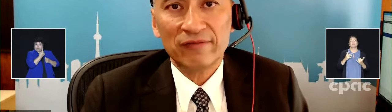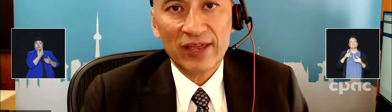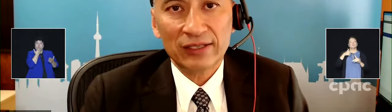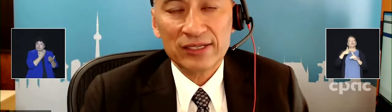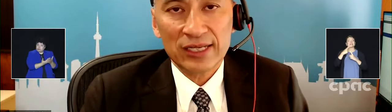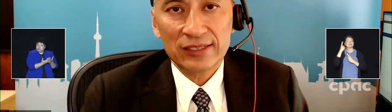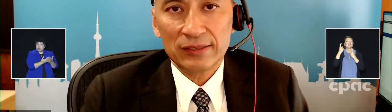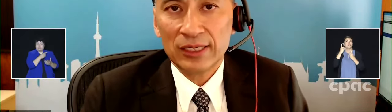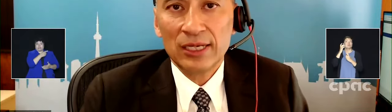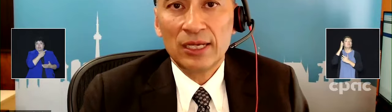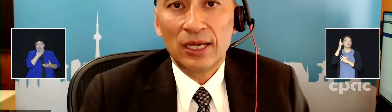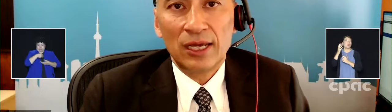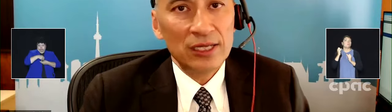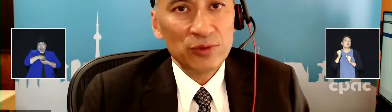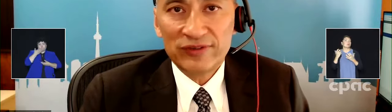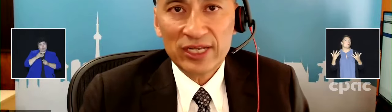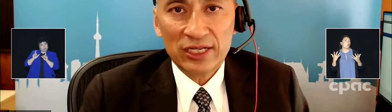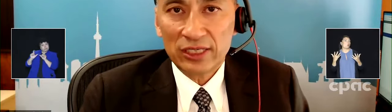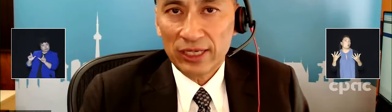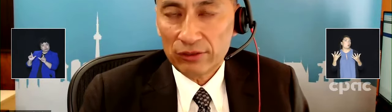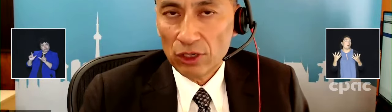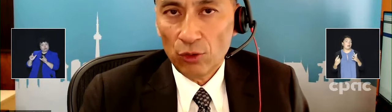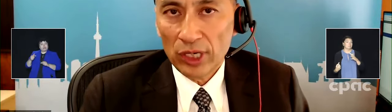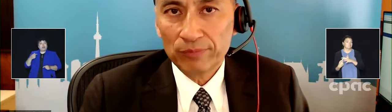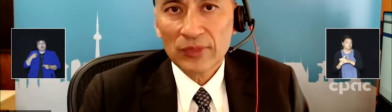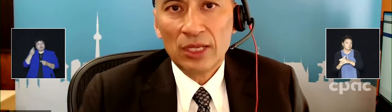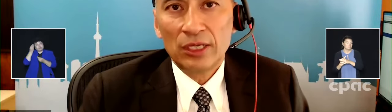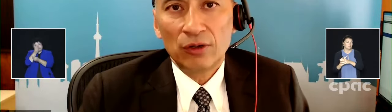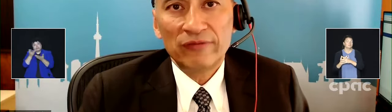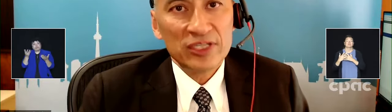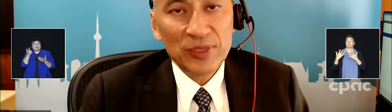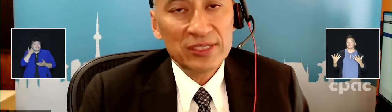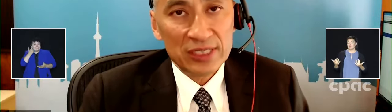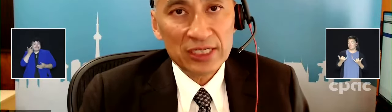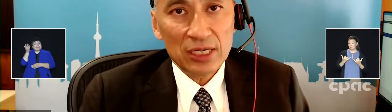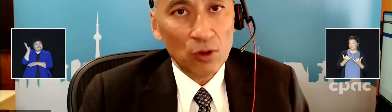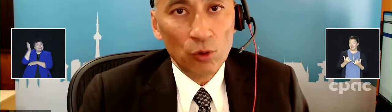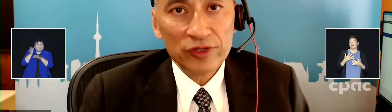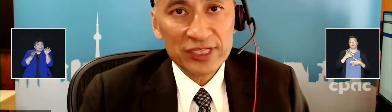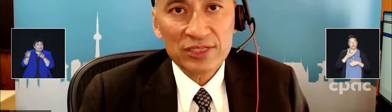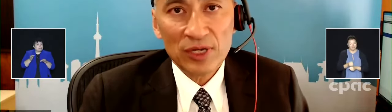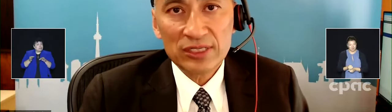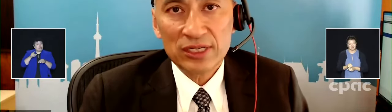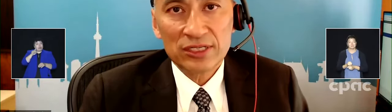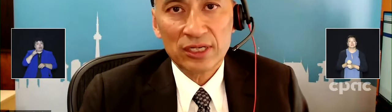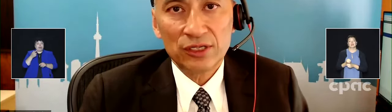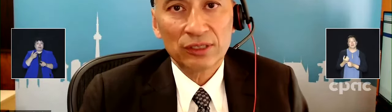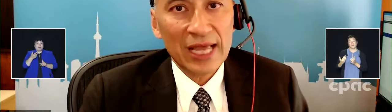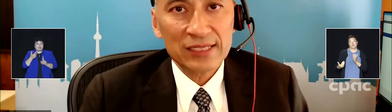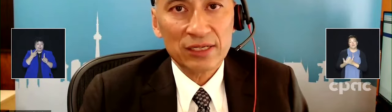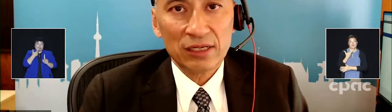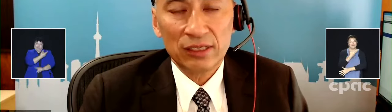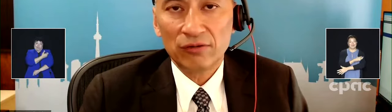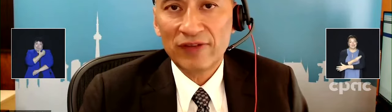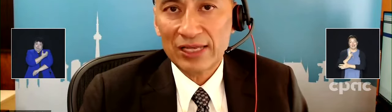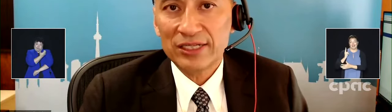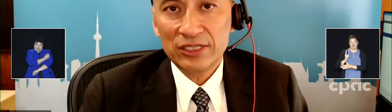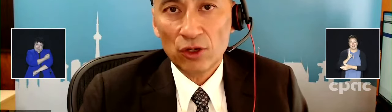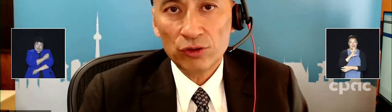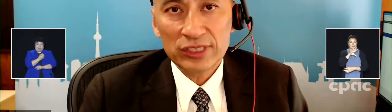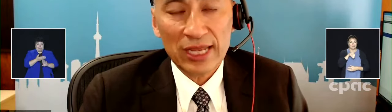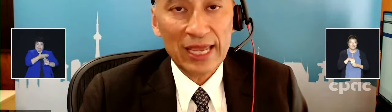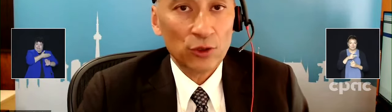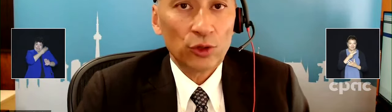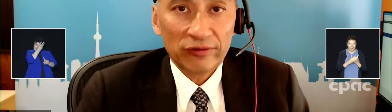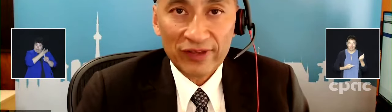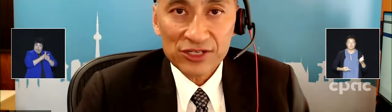is that, as we've said at the get-go, if it's been over six months since your last vaccine dose and